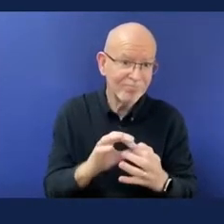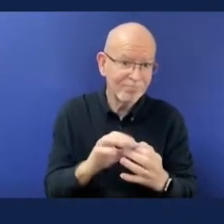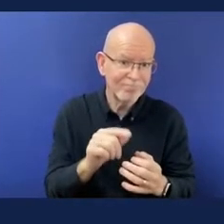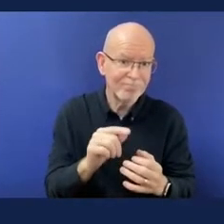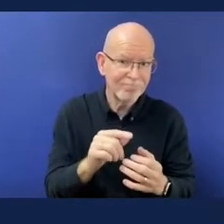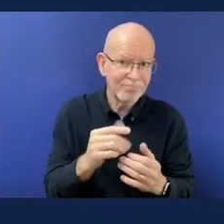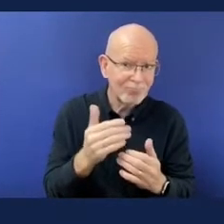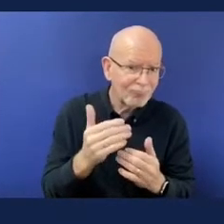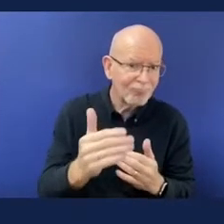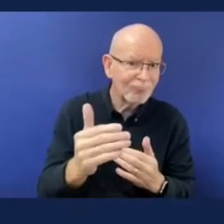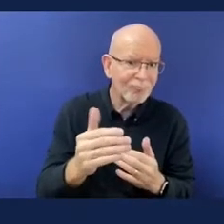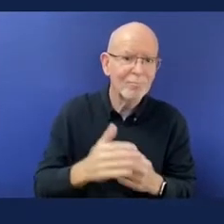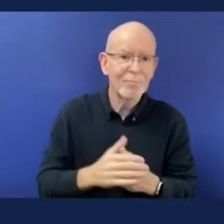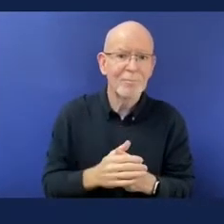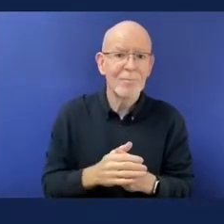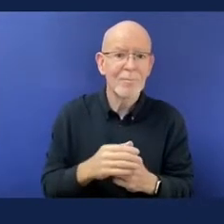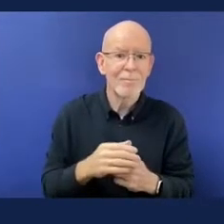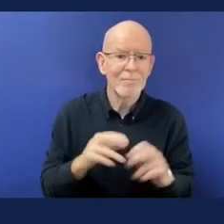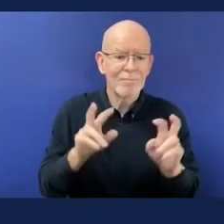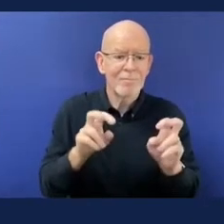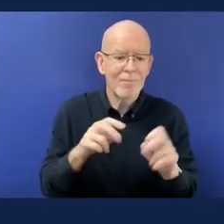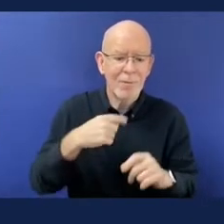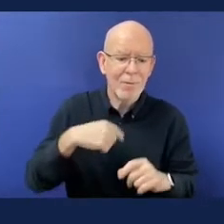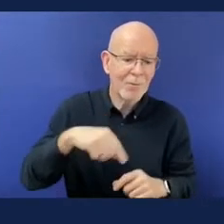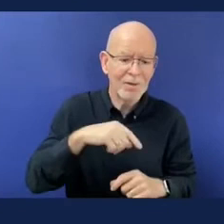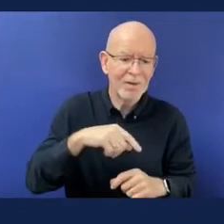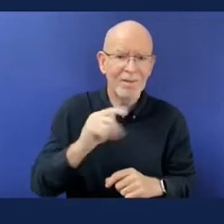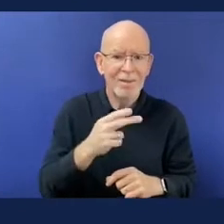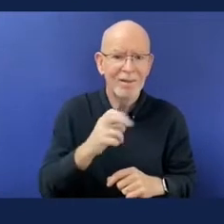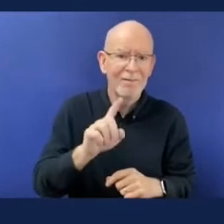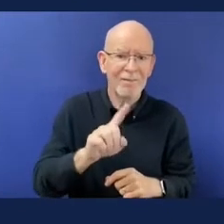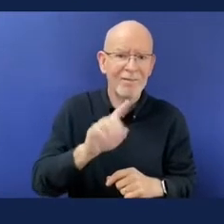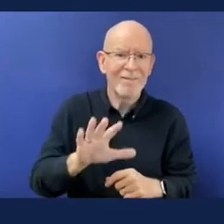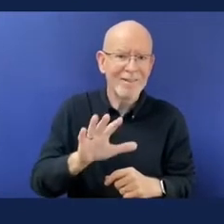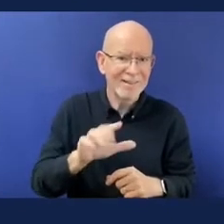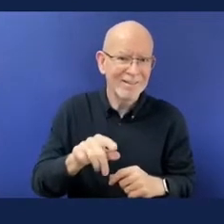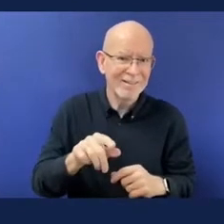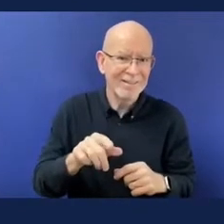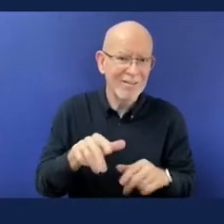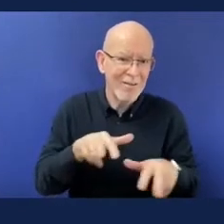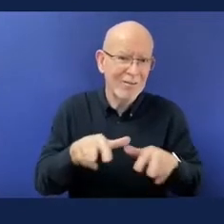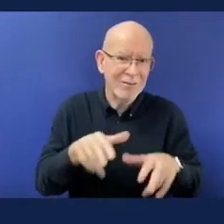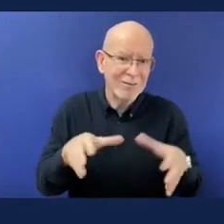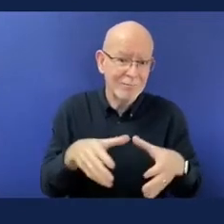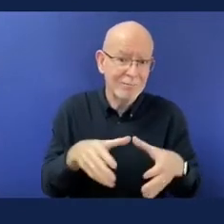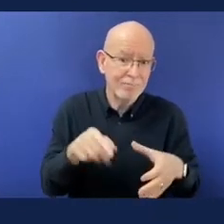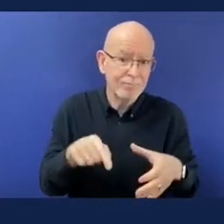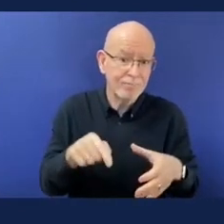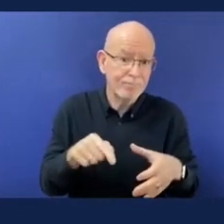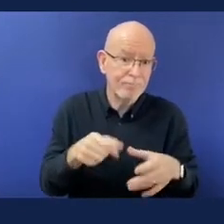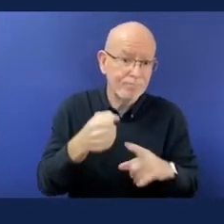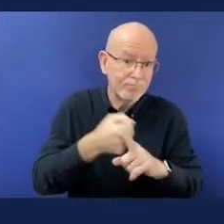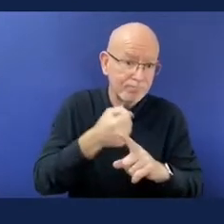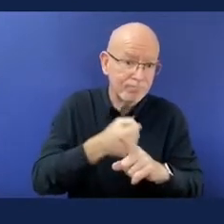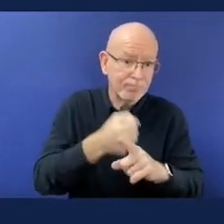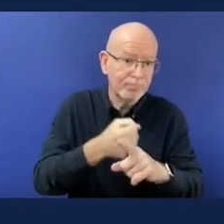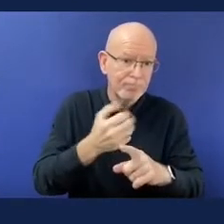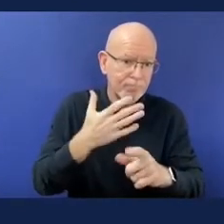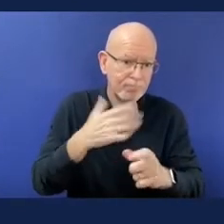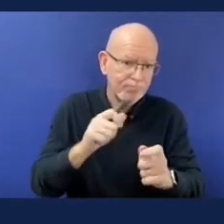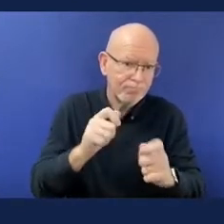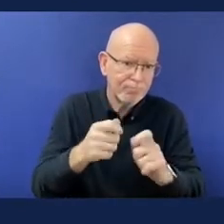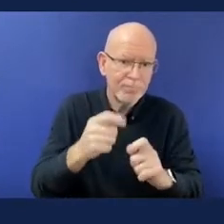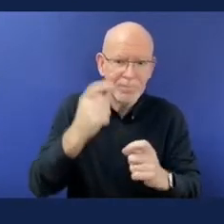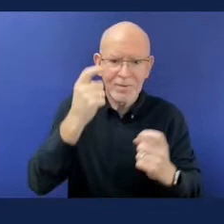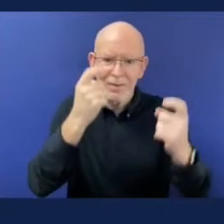was put disability right at the heart of the inclusion agenda by coming up with a campaign that